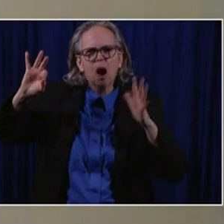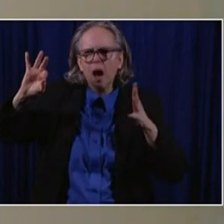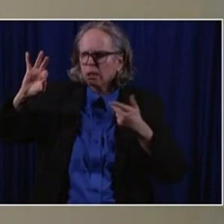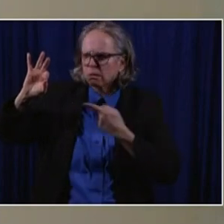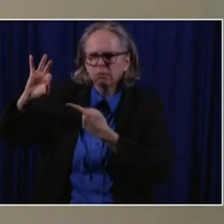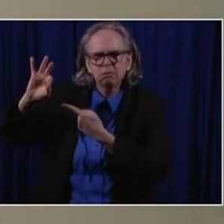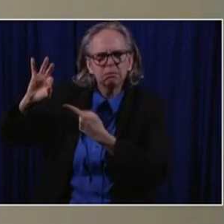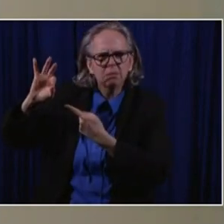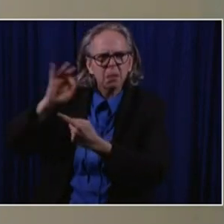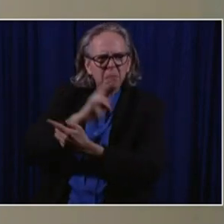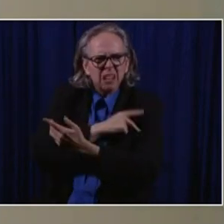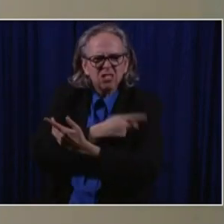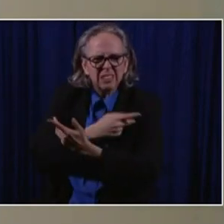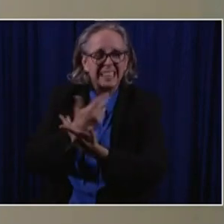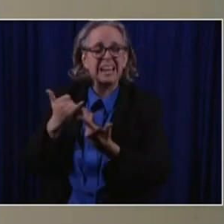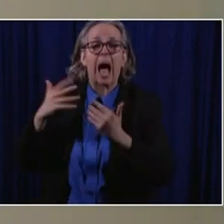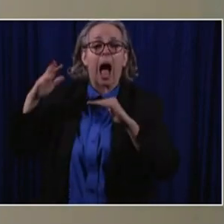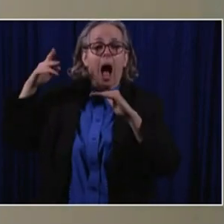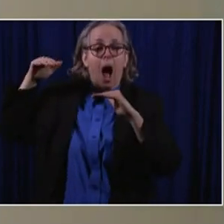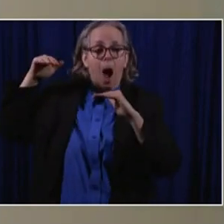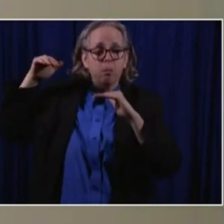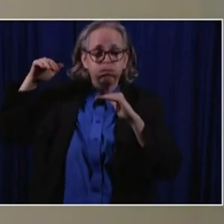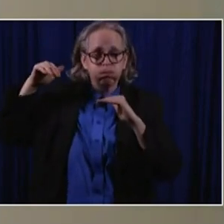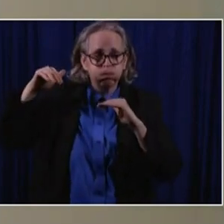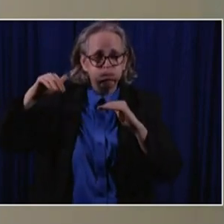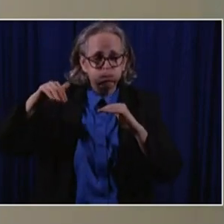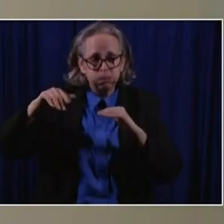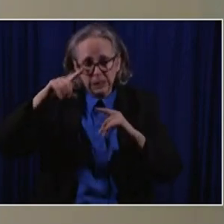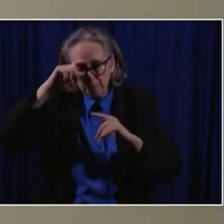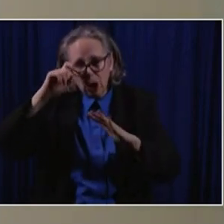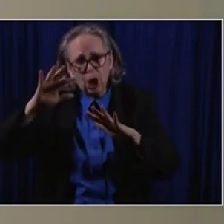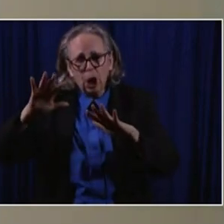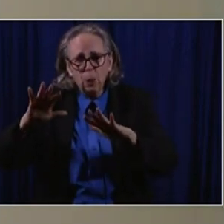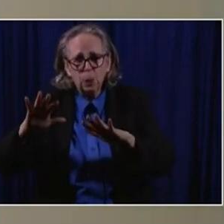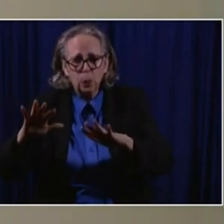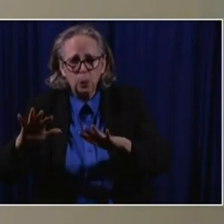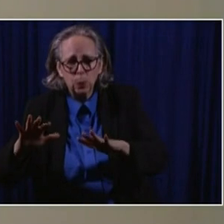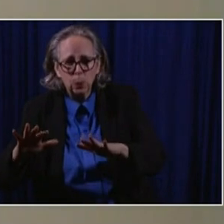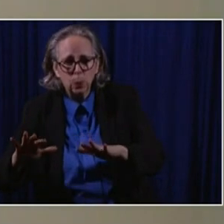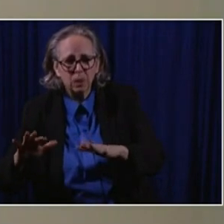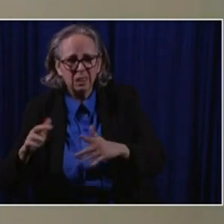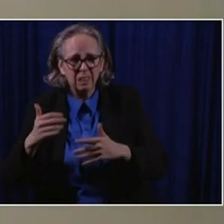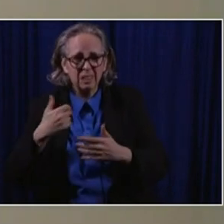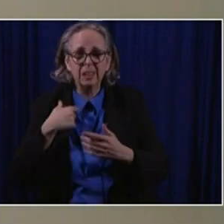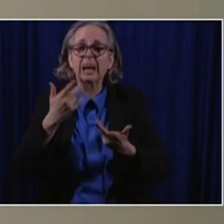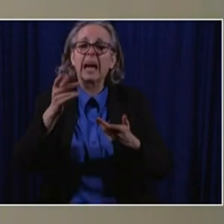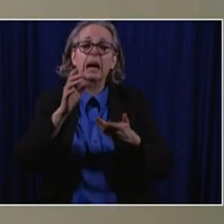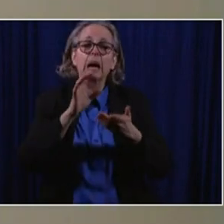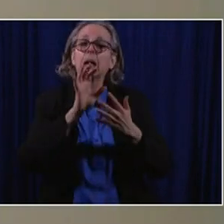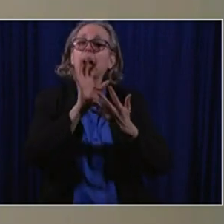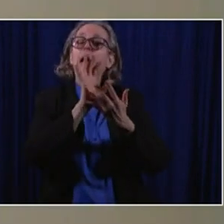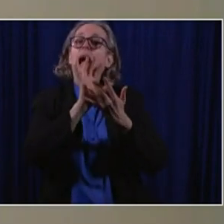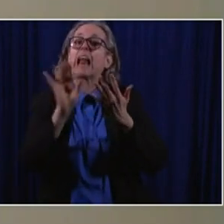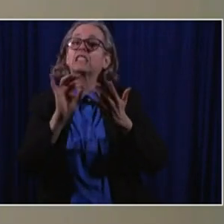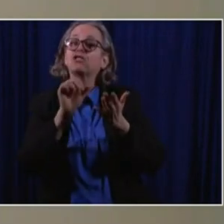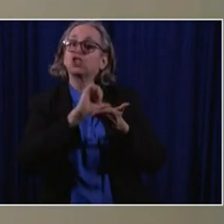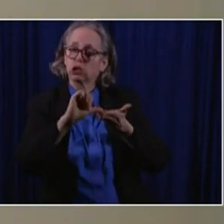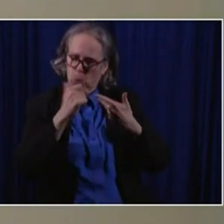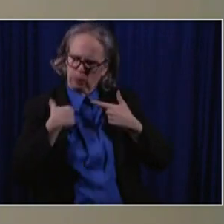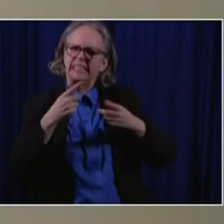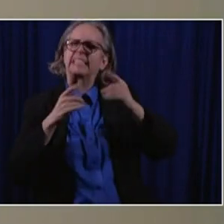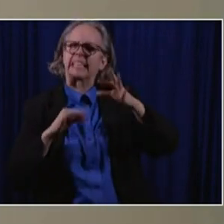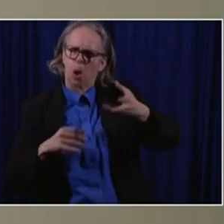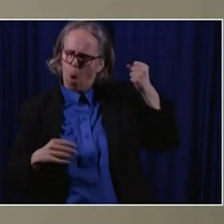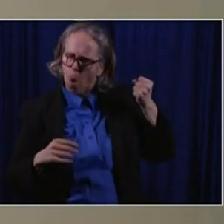summertime and we eliminated elective surgery. And at one point, uh, there was a